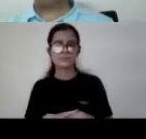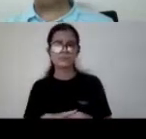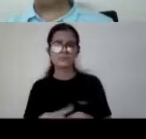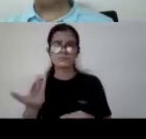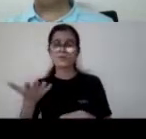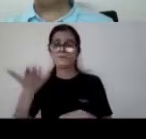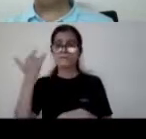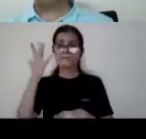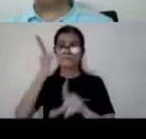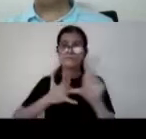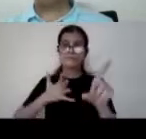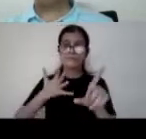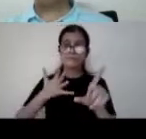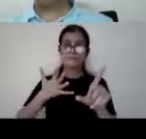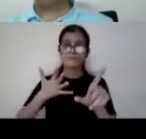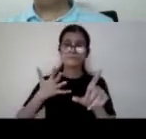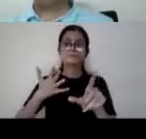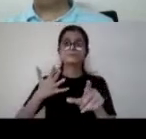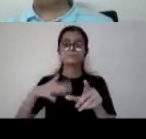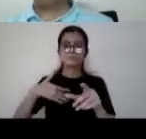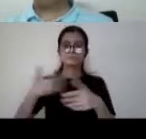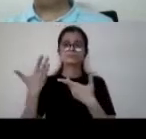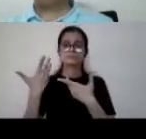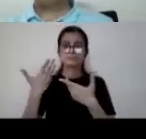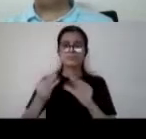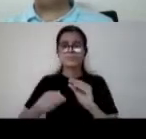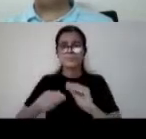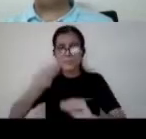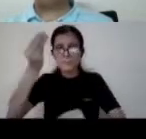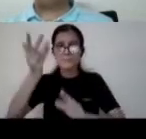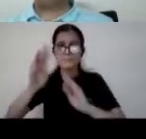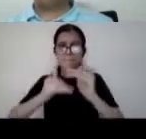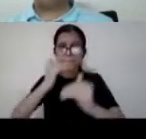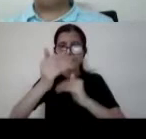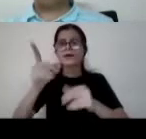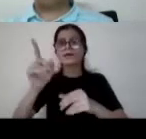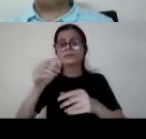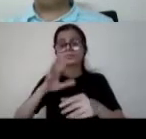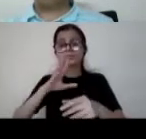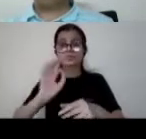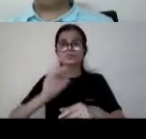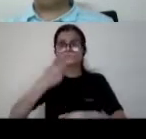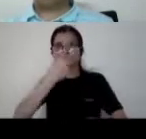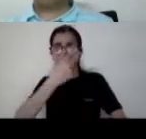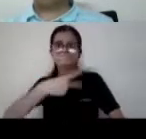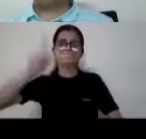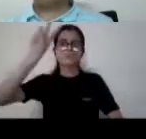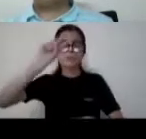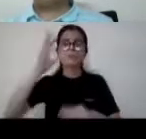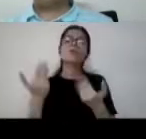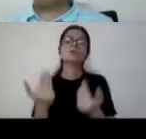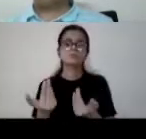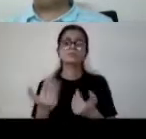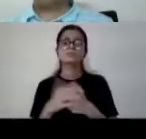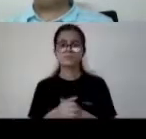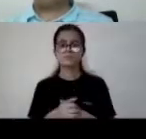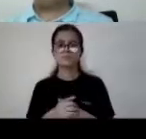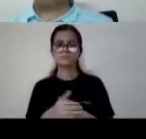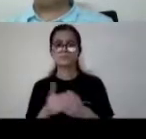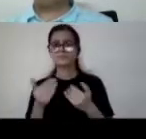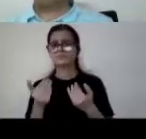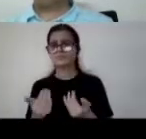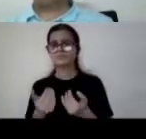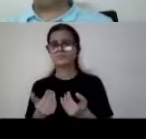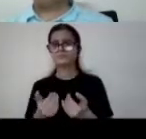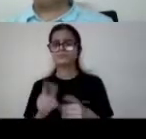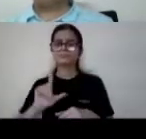much much better it's revolutionary we have really multiplied from five years ago but there is a long long